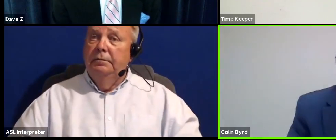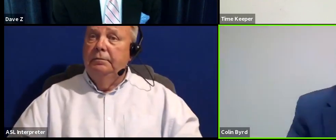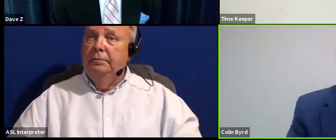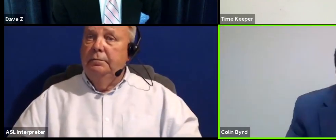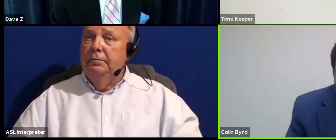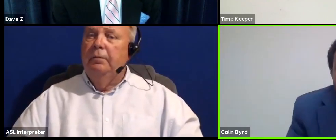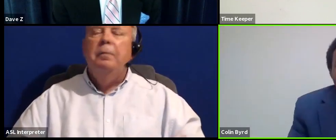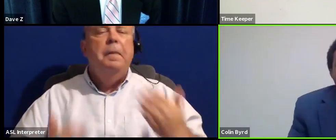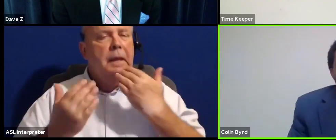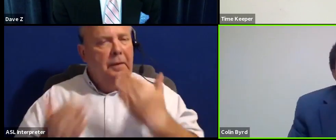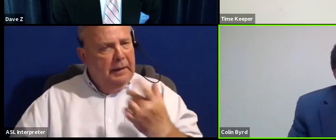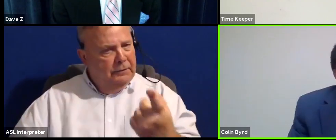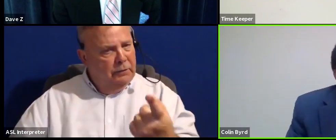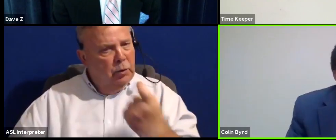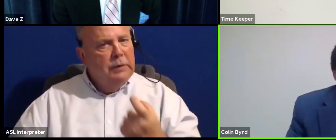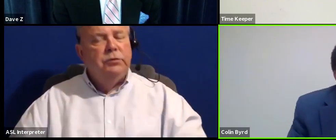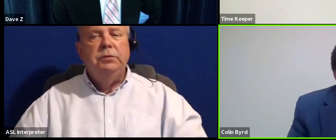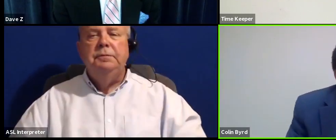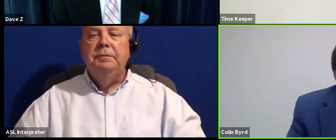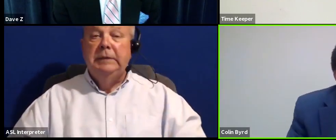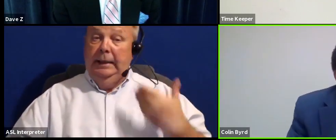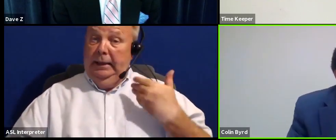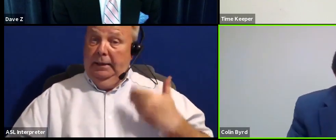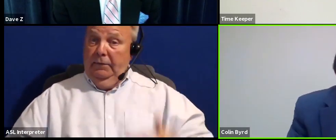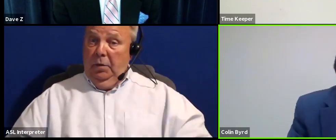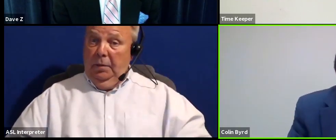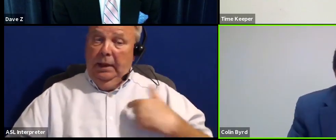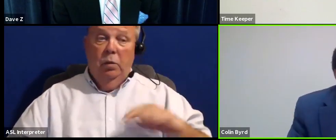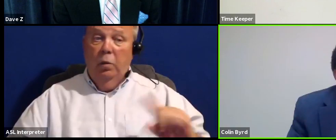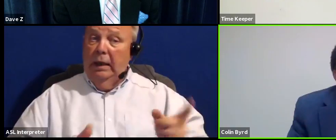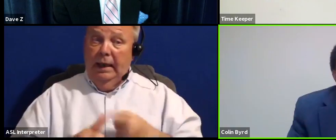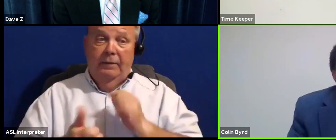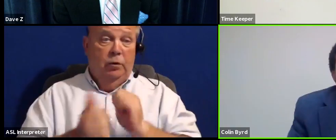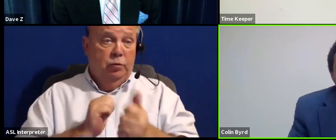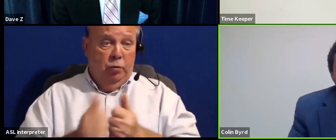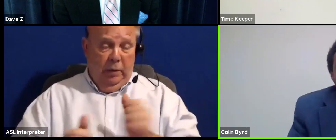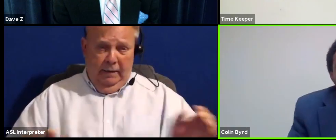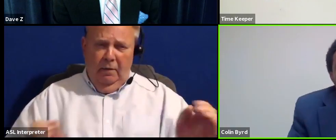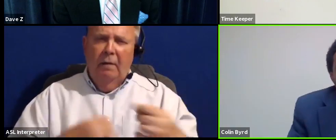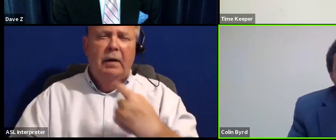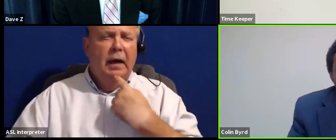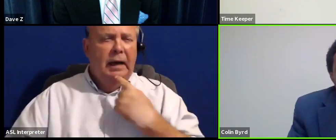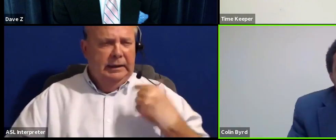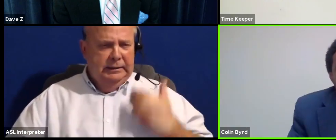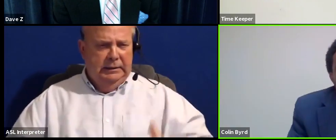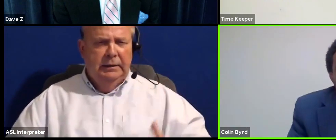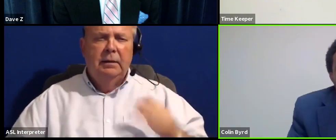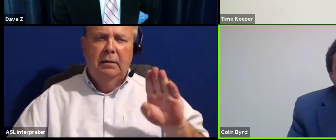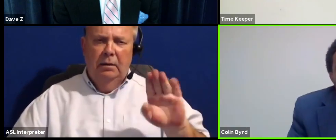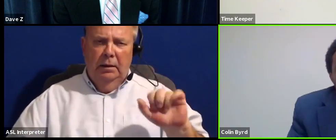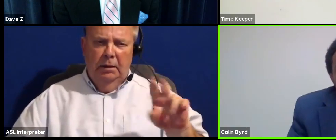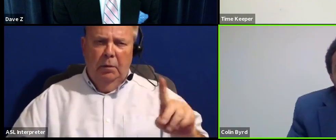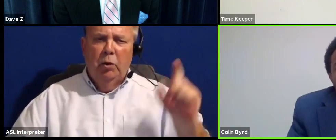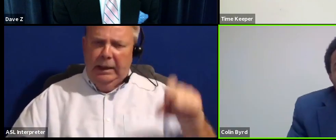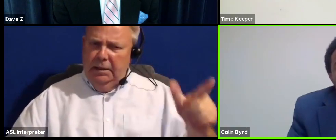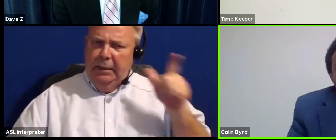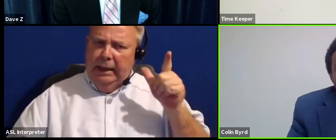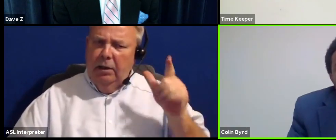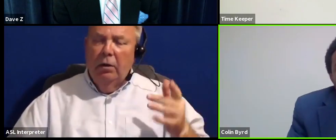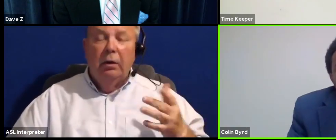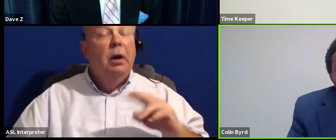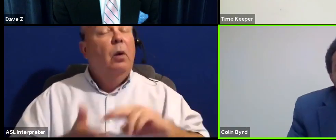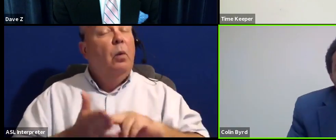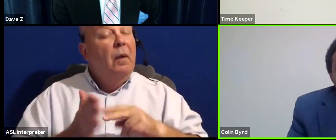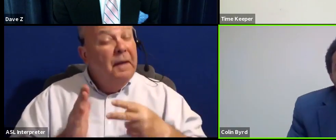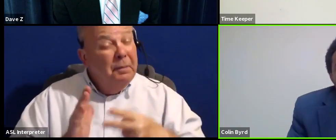Thank you for the question. You know, for me, when I first ran for office, I said, vote, bury your voice to be heard. What that means